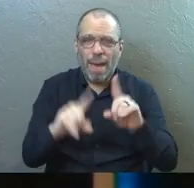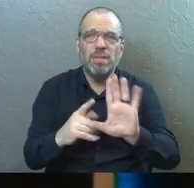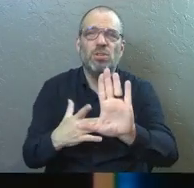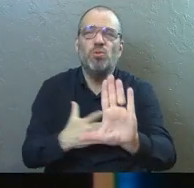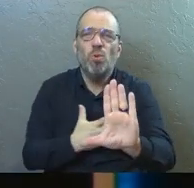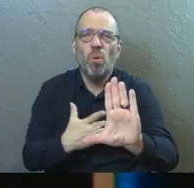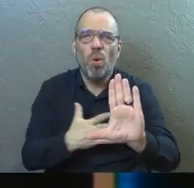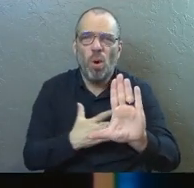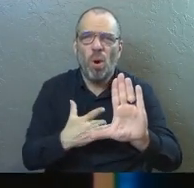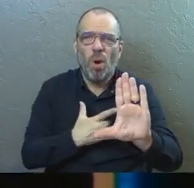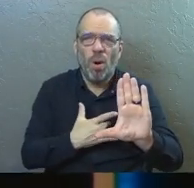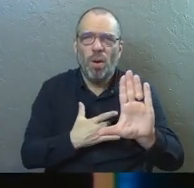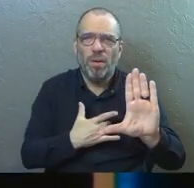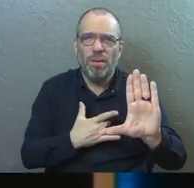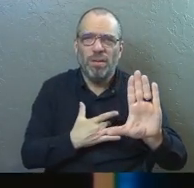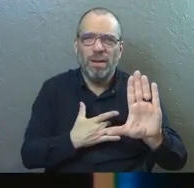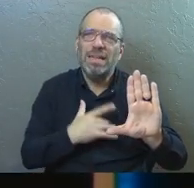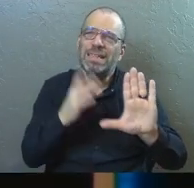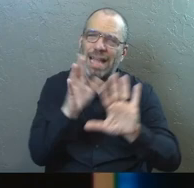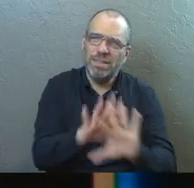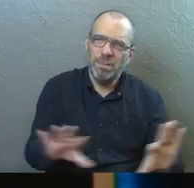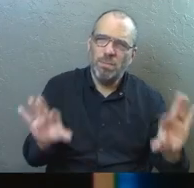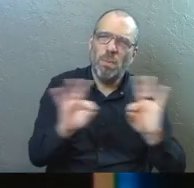your heart that's important.